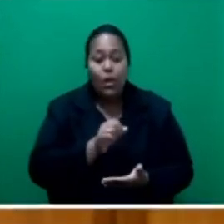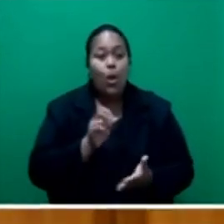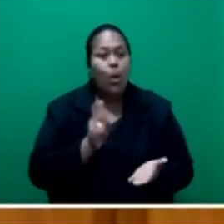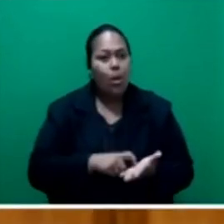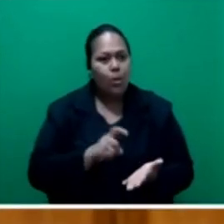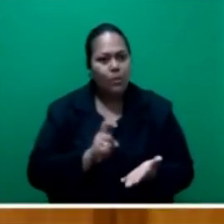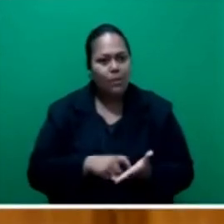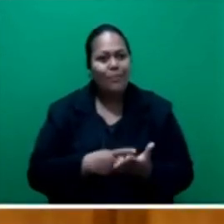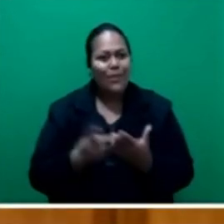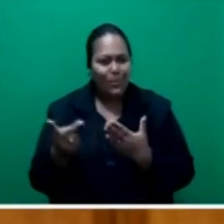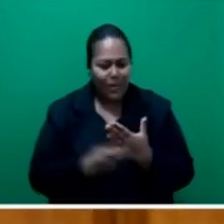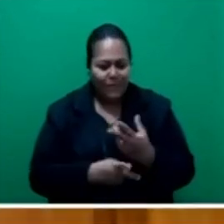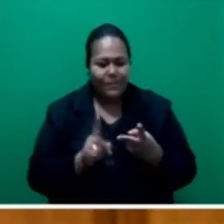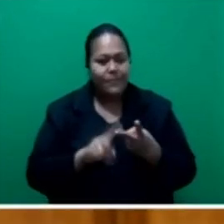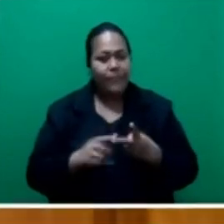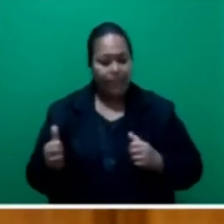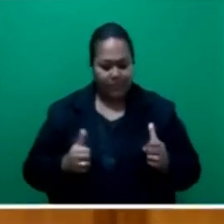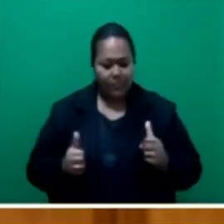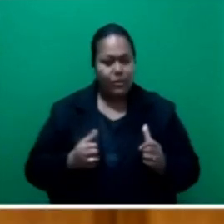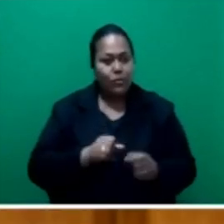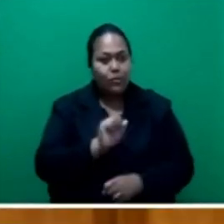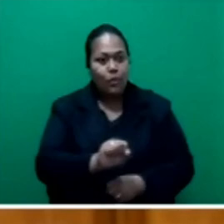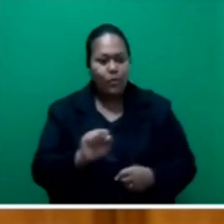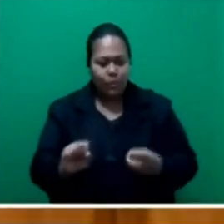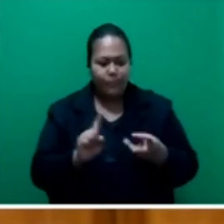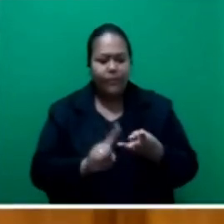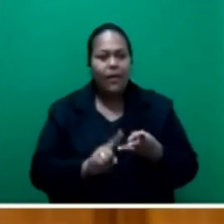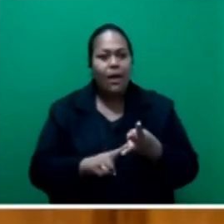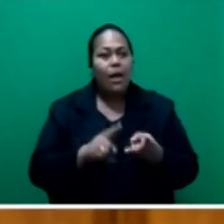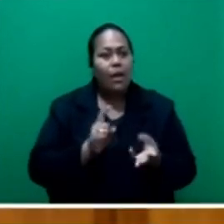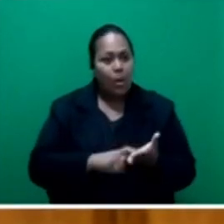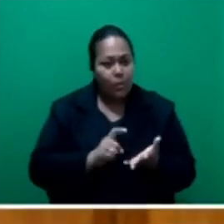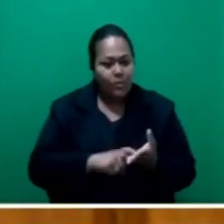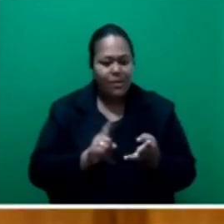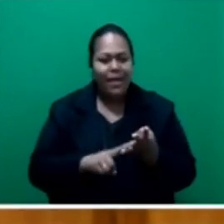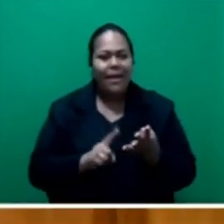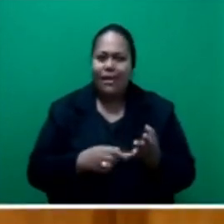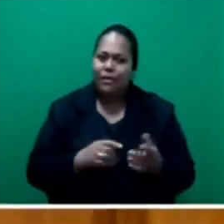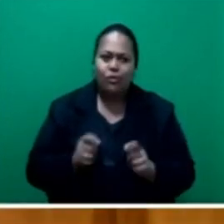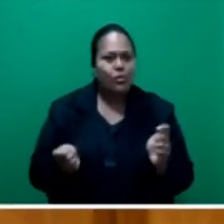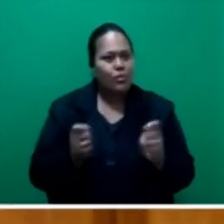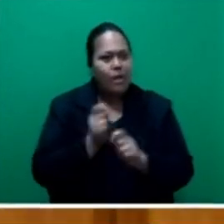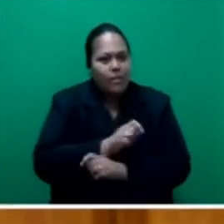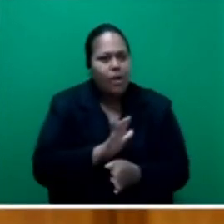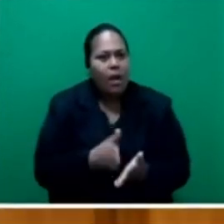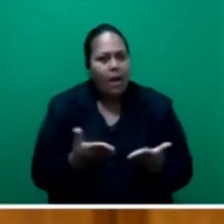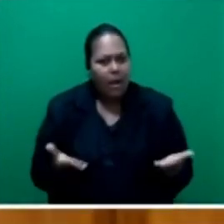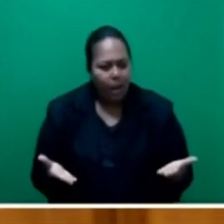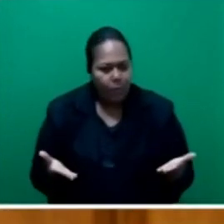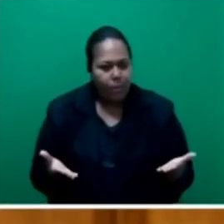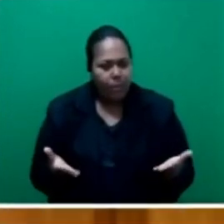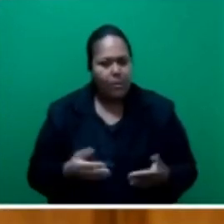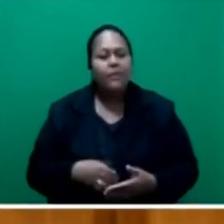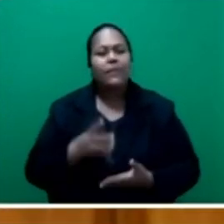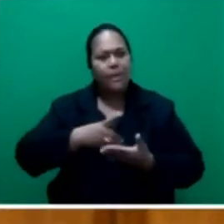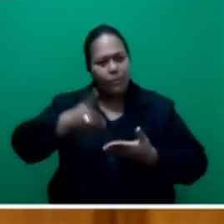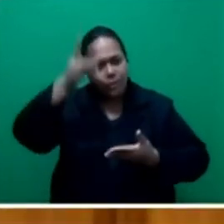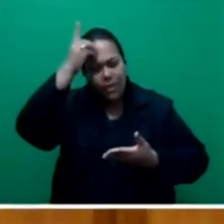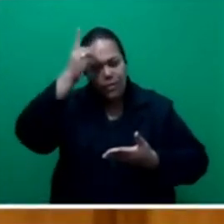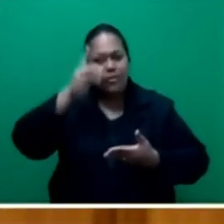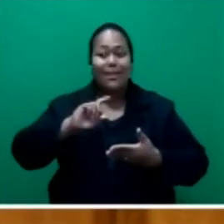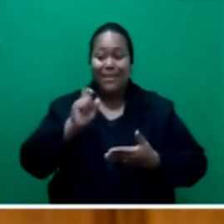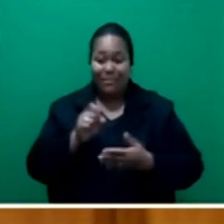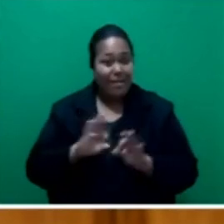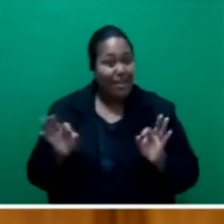administration of scholarships, and loans and directions for change. Failing that, honorable speaker, education would continue to slide